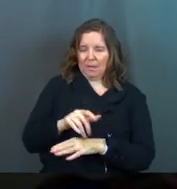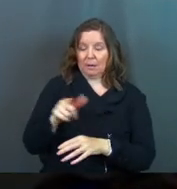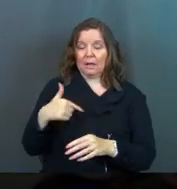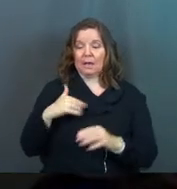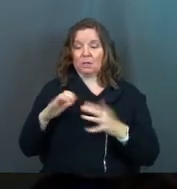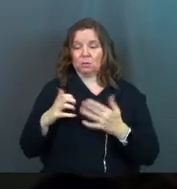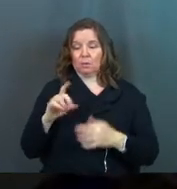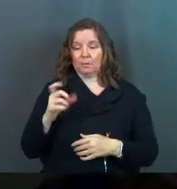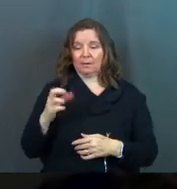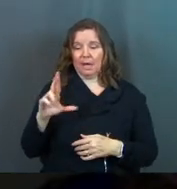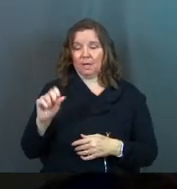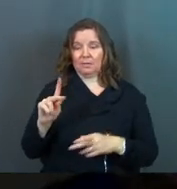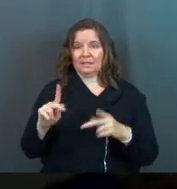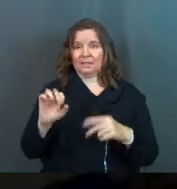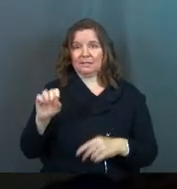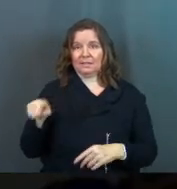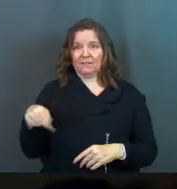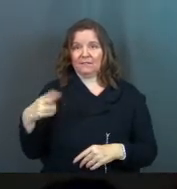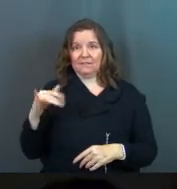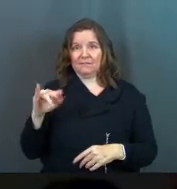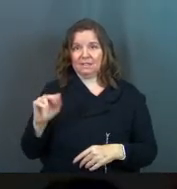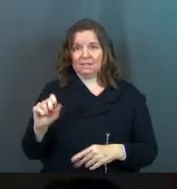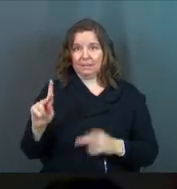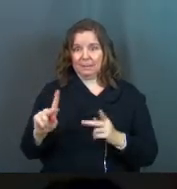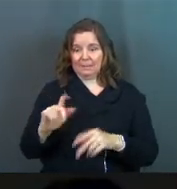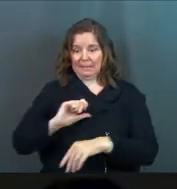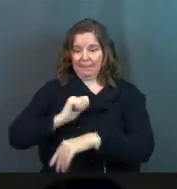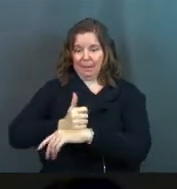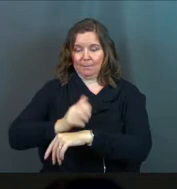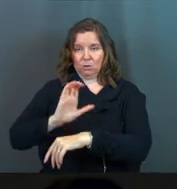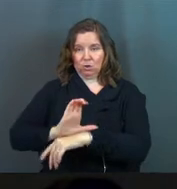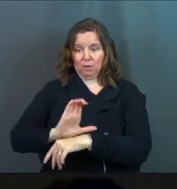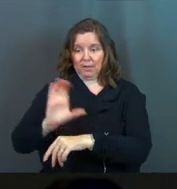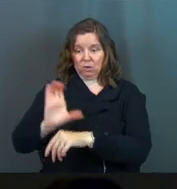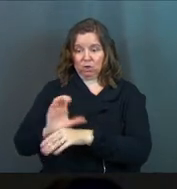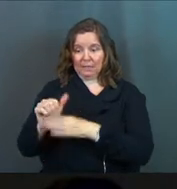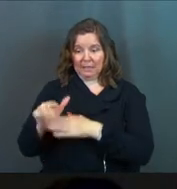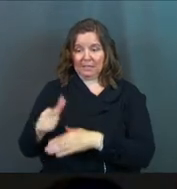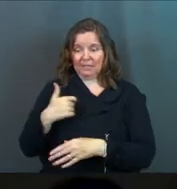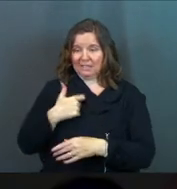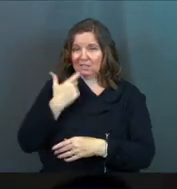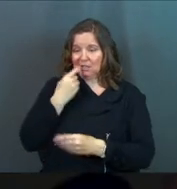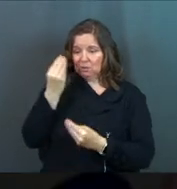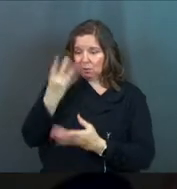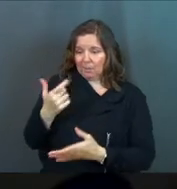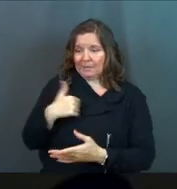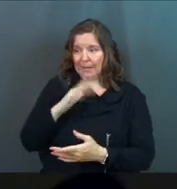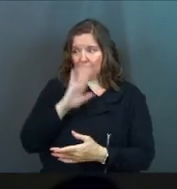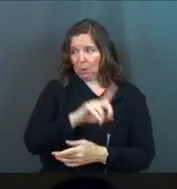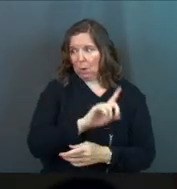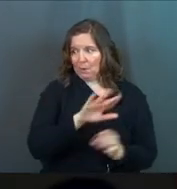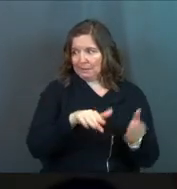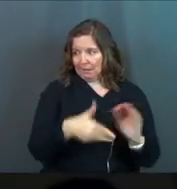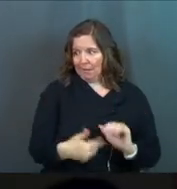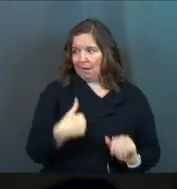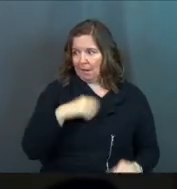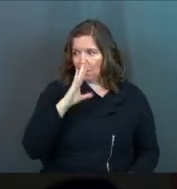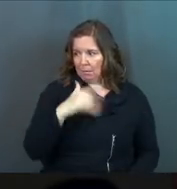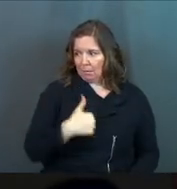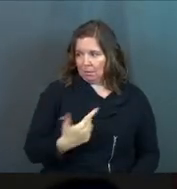got a group of elders here. These are the Ephesian elders. He planted this church. And these church leaders, he's just told them that he's about to die.